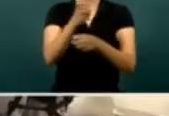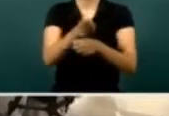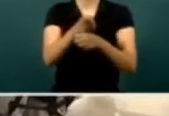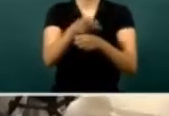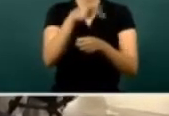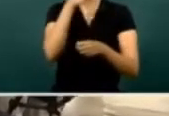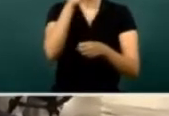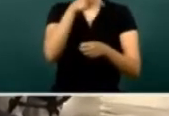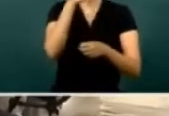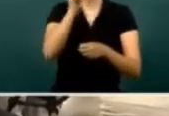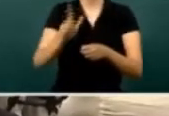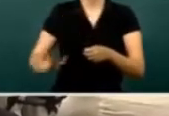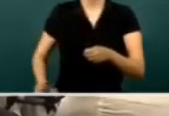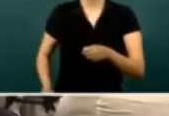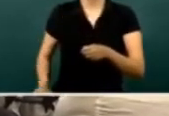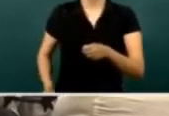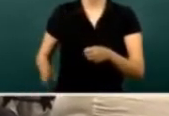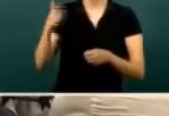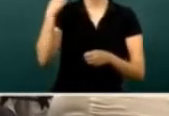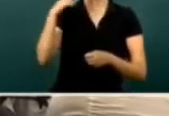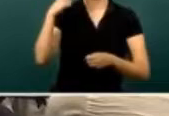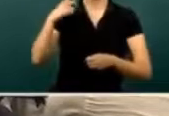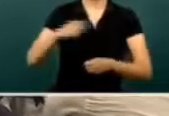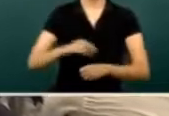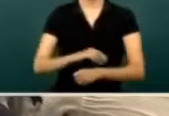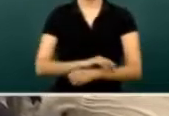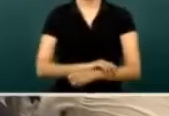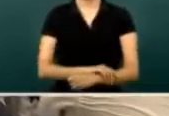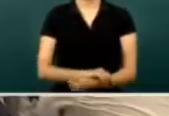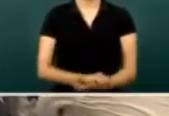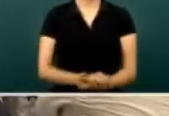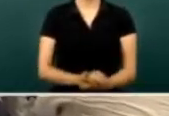to the governor of Durango.